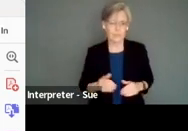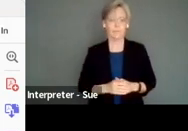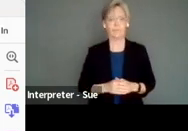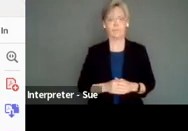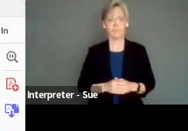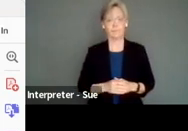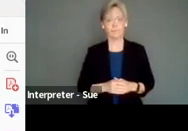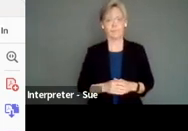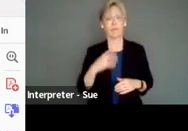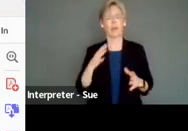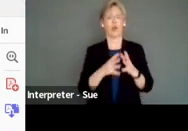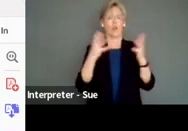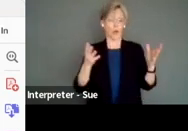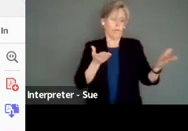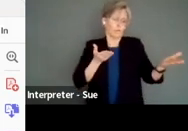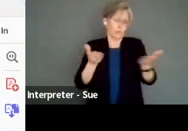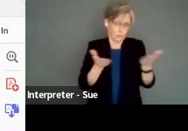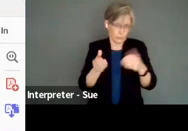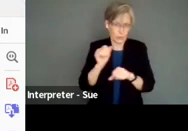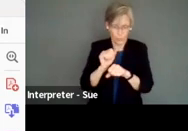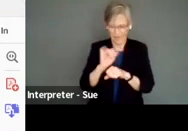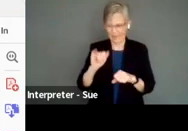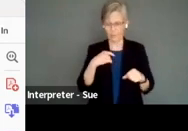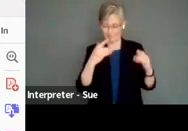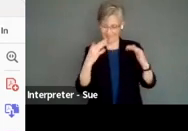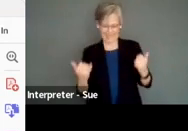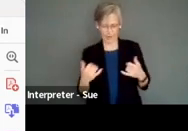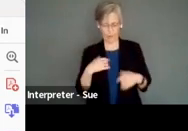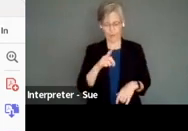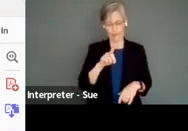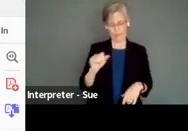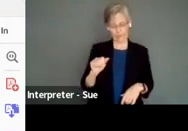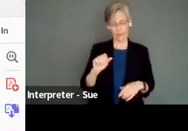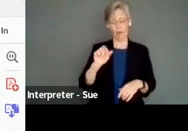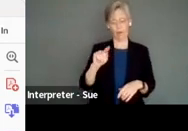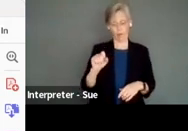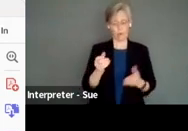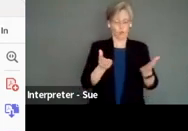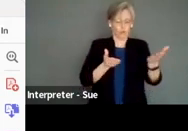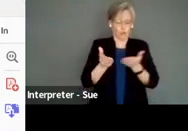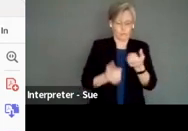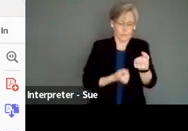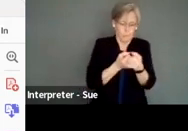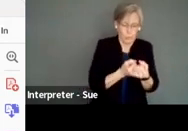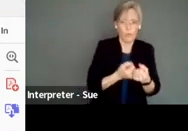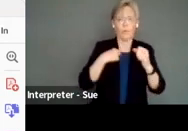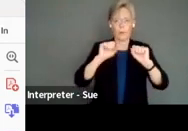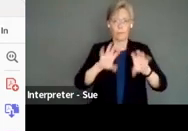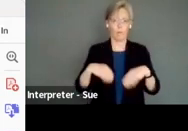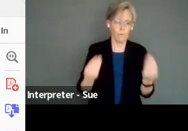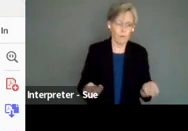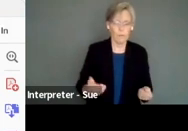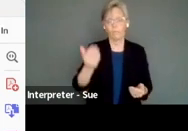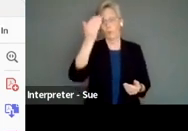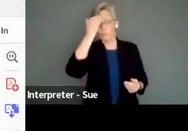Like we've done a bunch of service work and that's really what we are right now. We're a disability arts service support organization. So we're available to provide knowledge